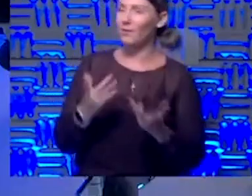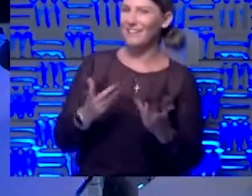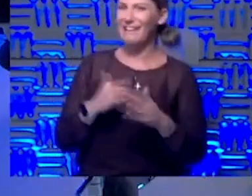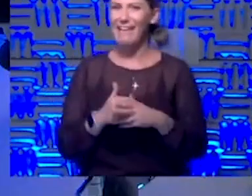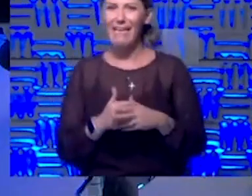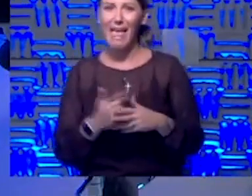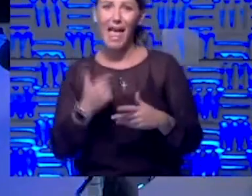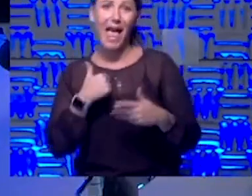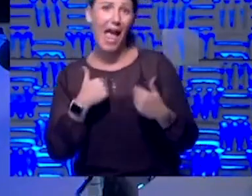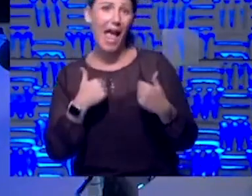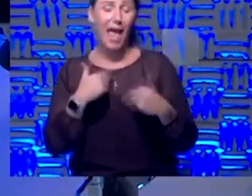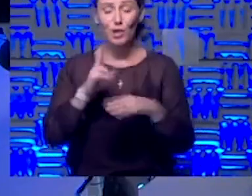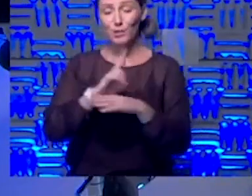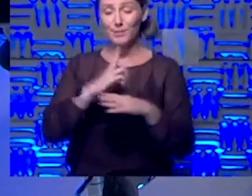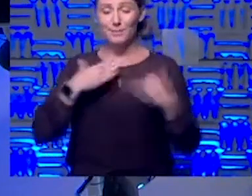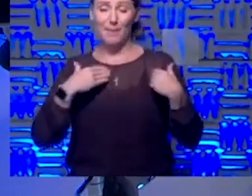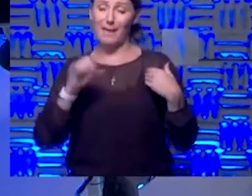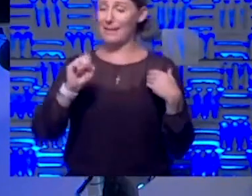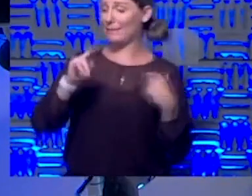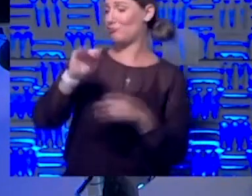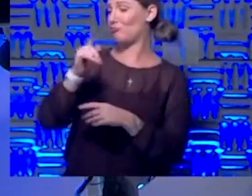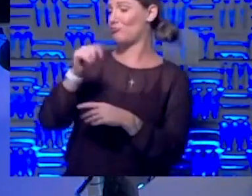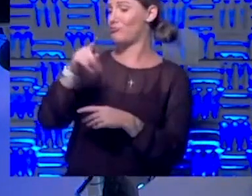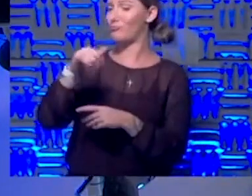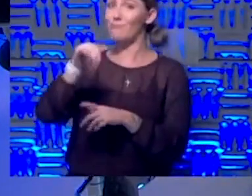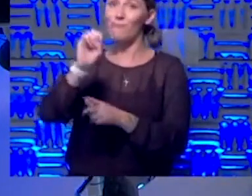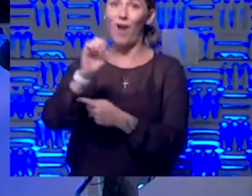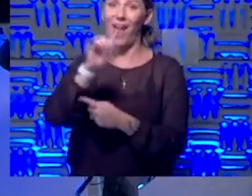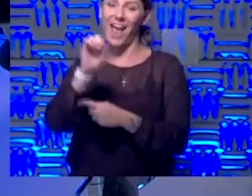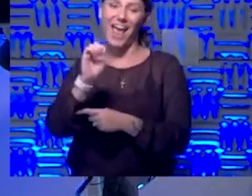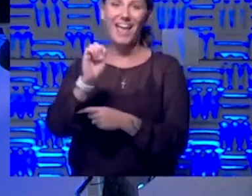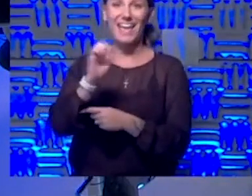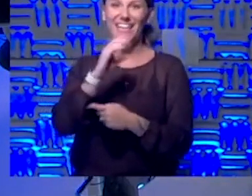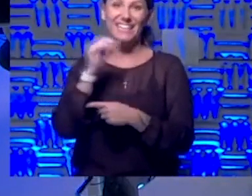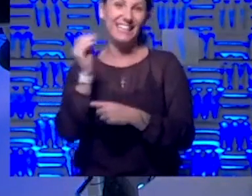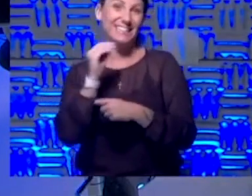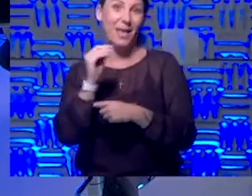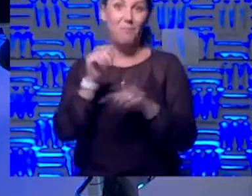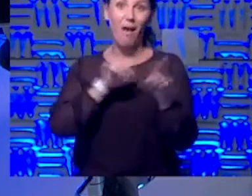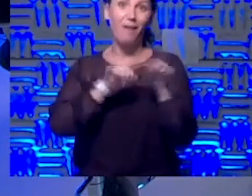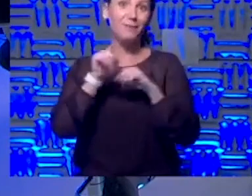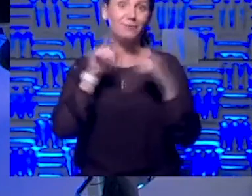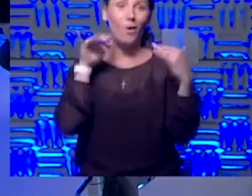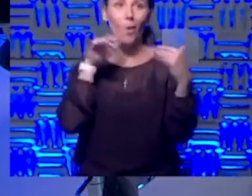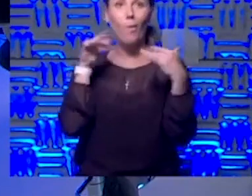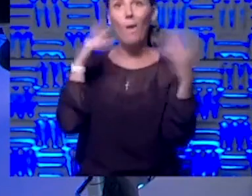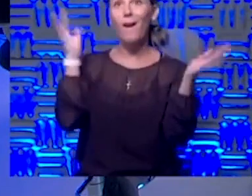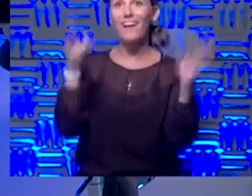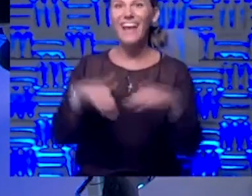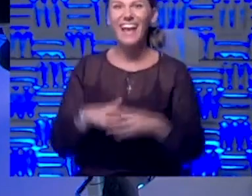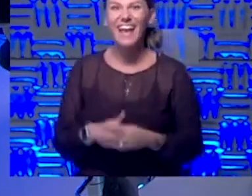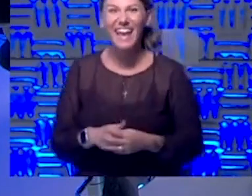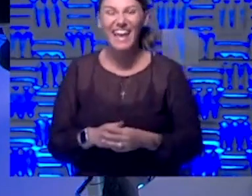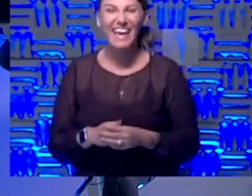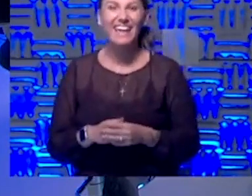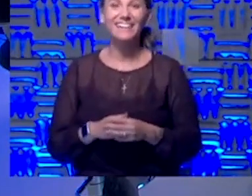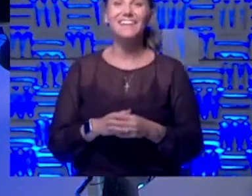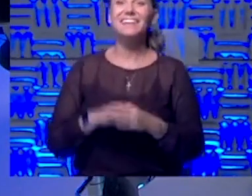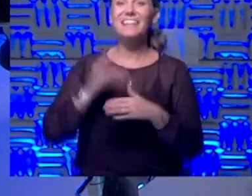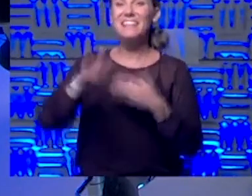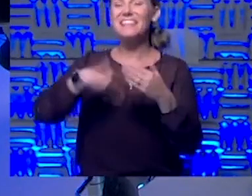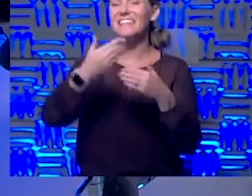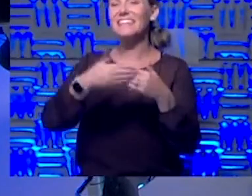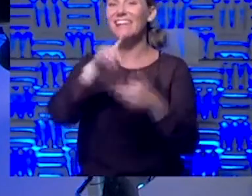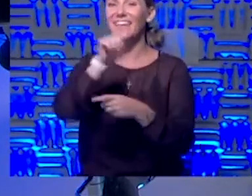my, I could put my enterprise, uh, I got my, know, Camp and Kirk outfits, or Spock outfit, really. All right, Jill, next question.